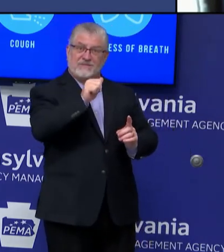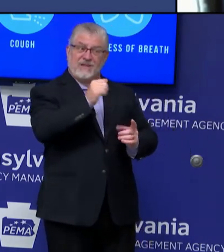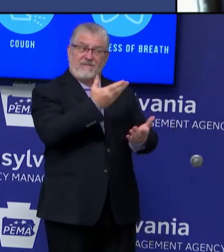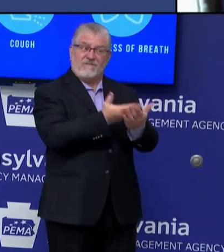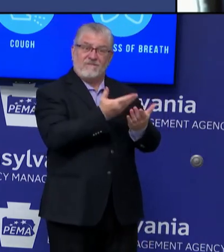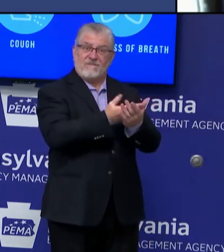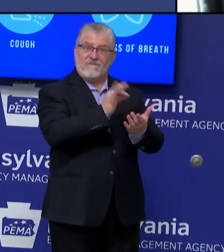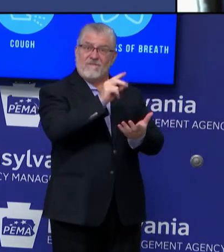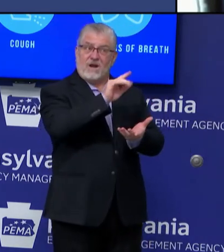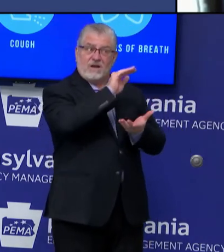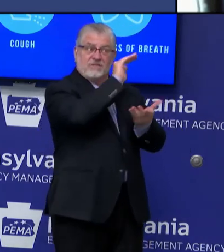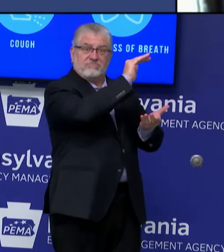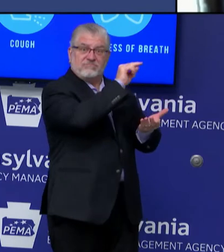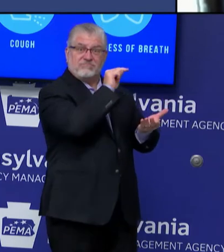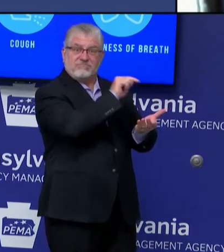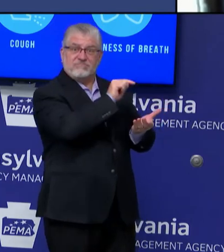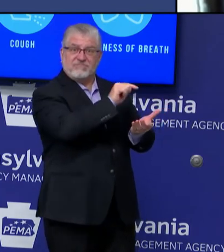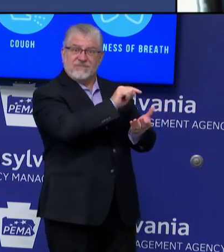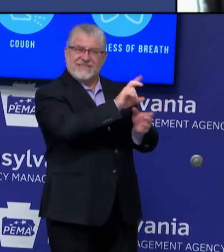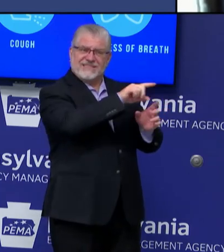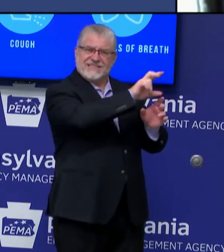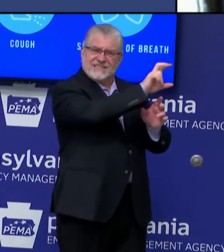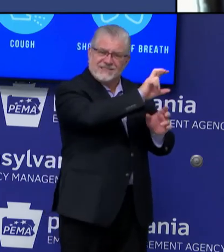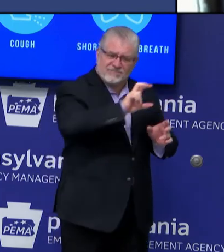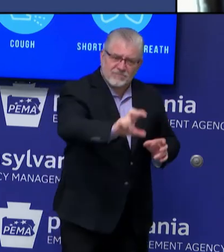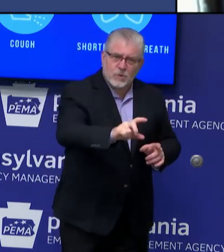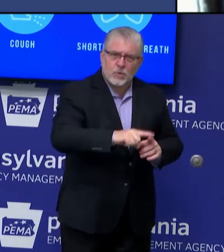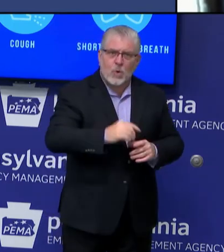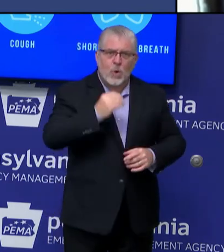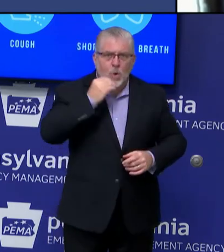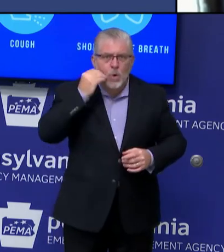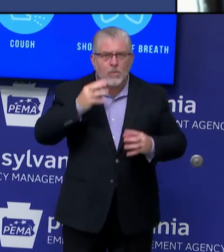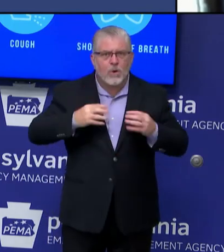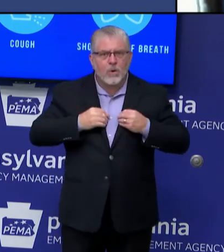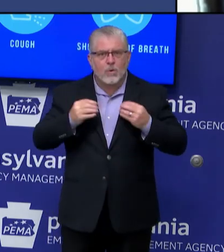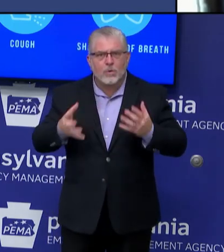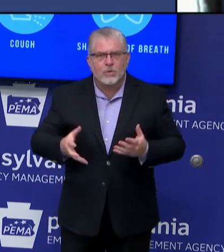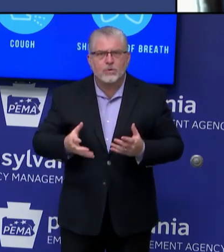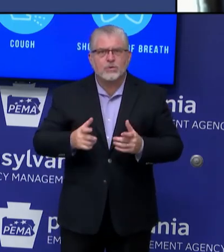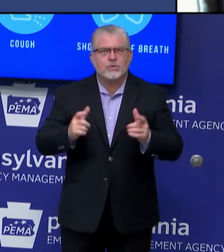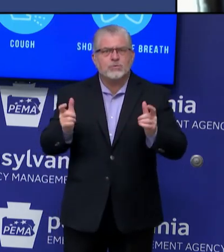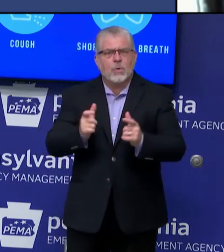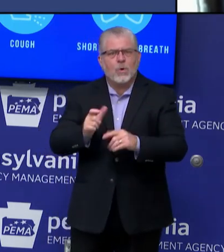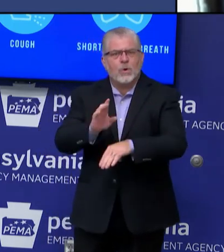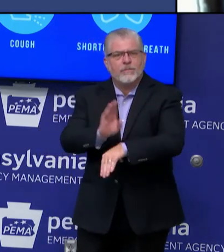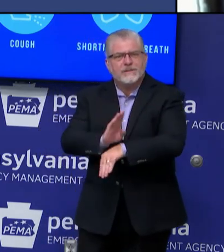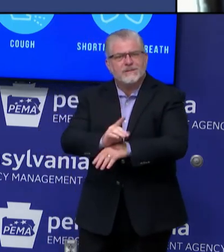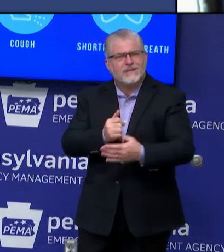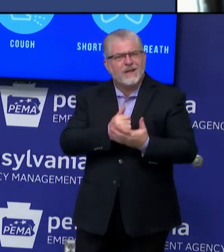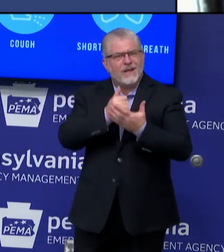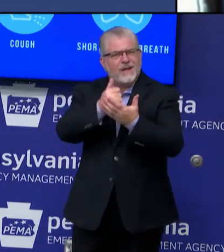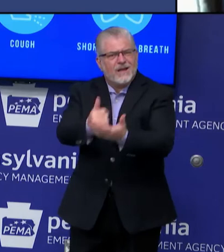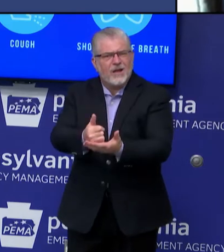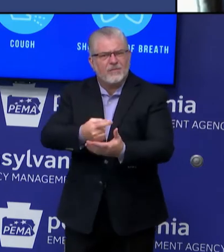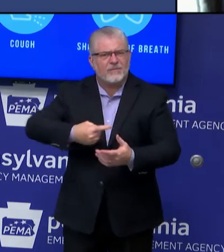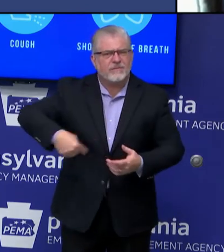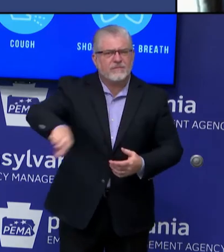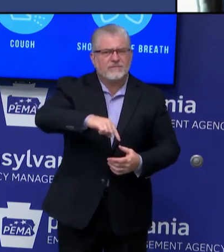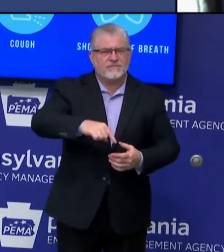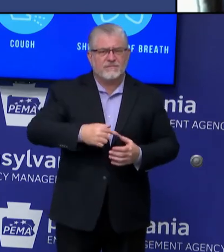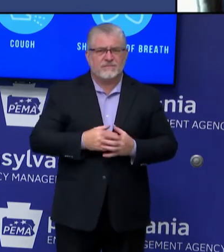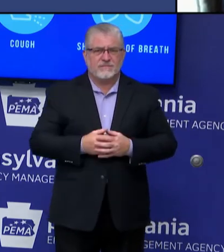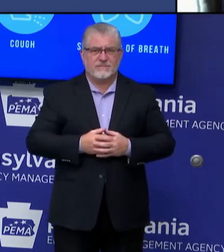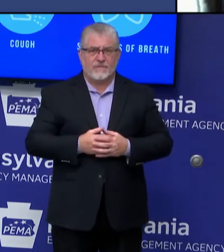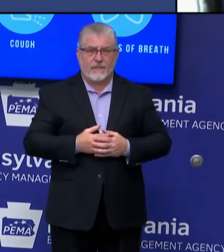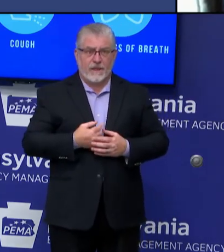owners who are affected by this perpetual flooding that we have seen in our district. But I look forward to working on these issues